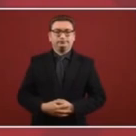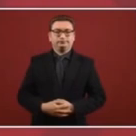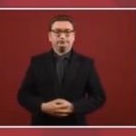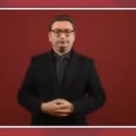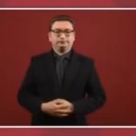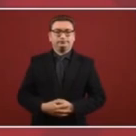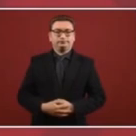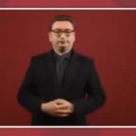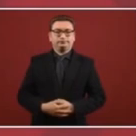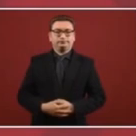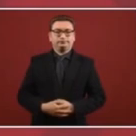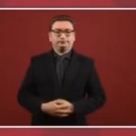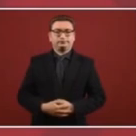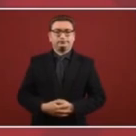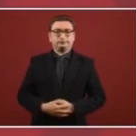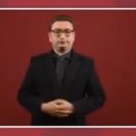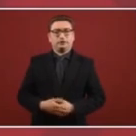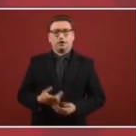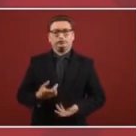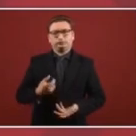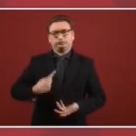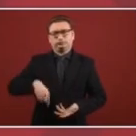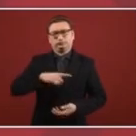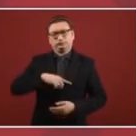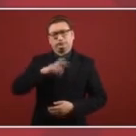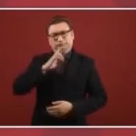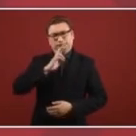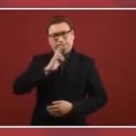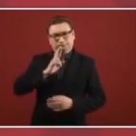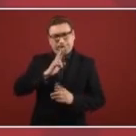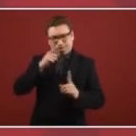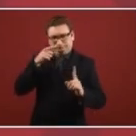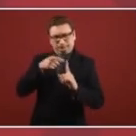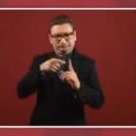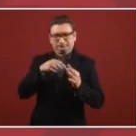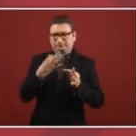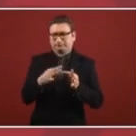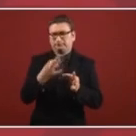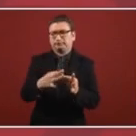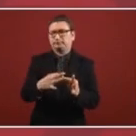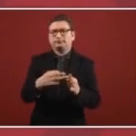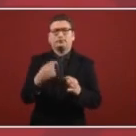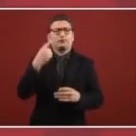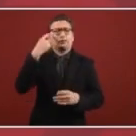that we are looking to give in a punctual way